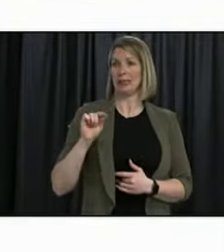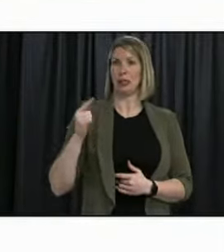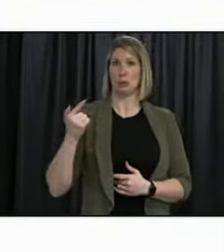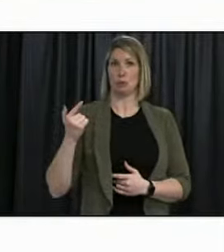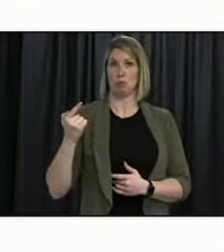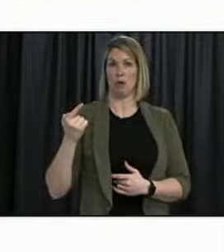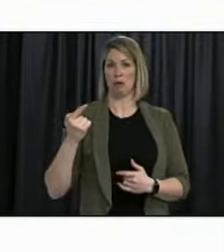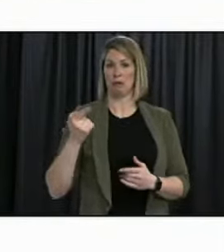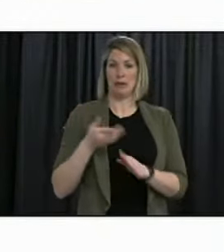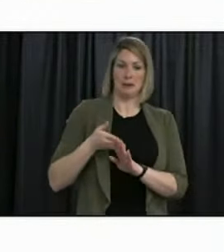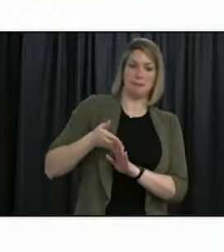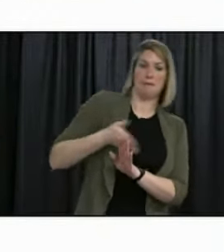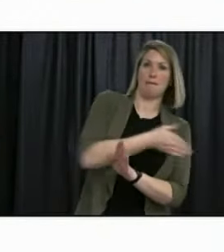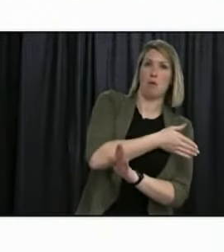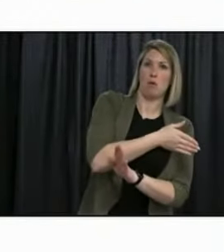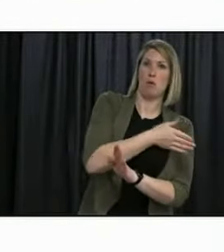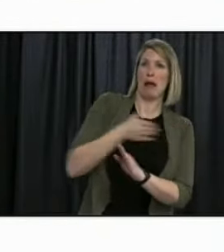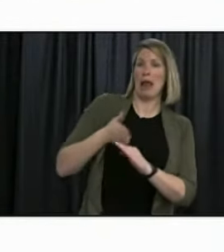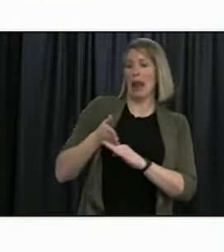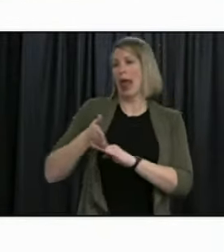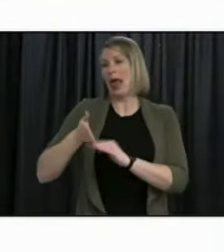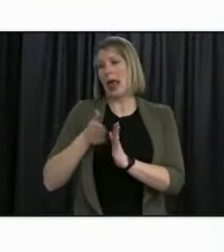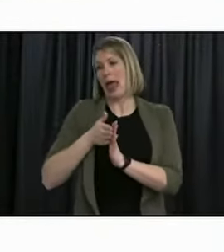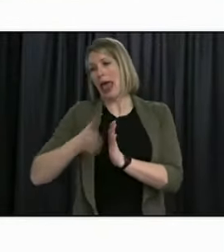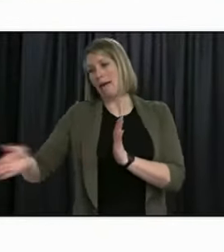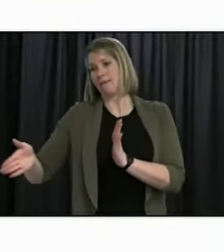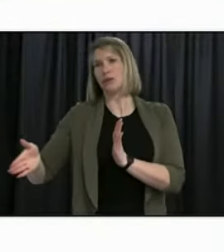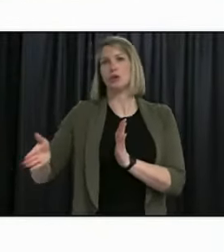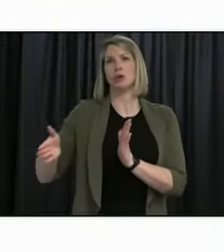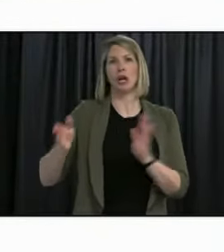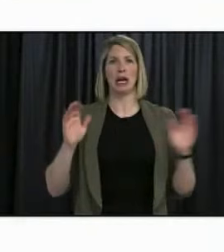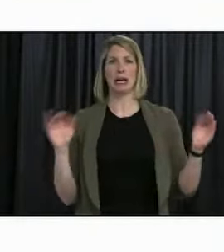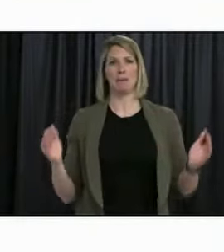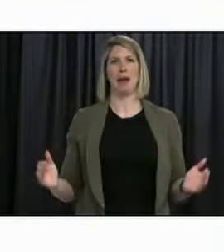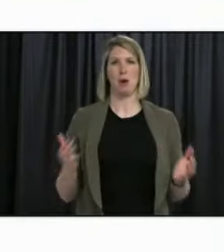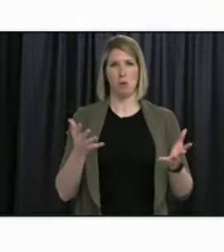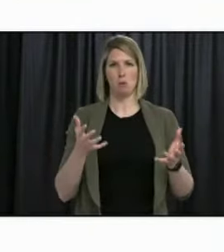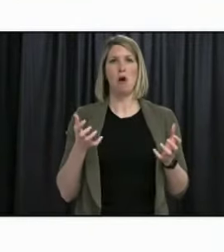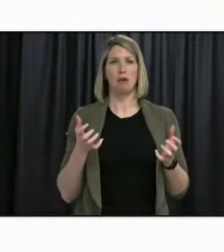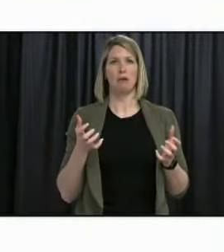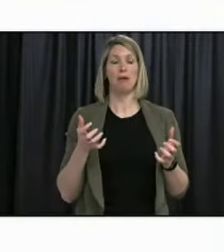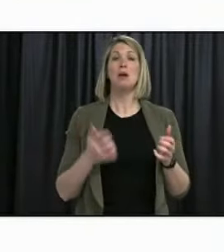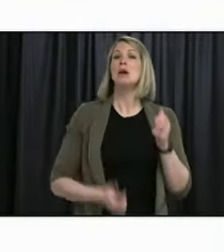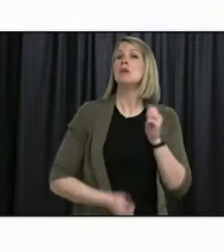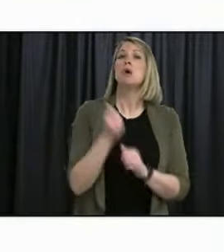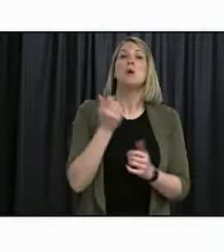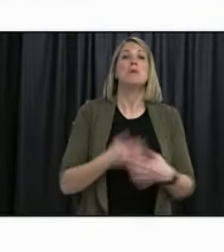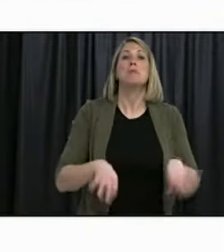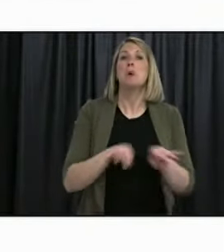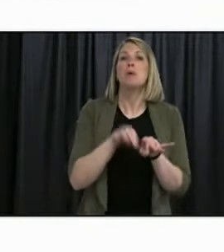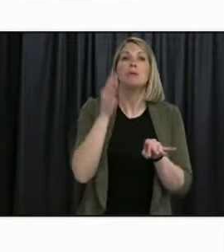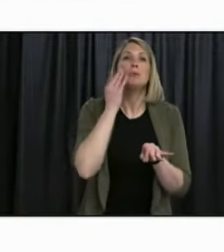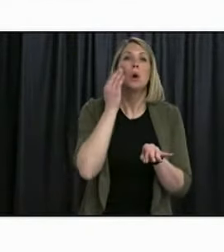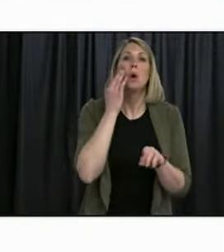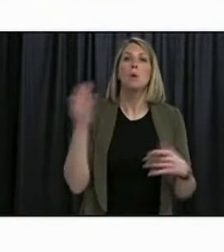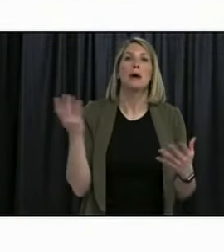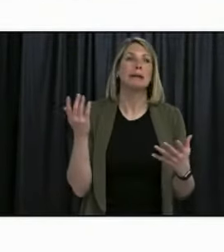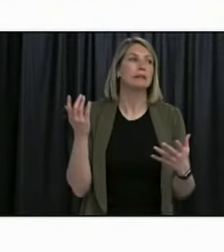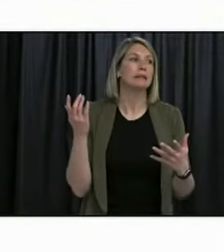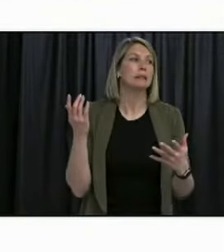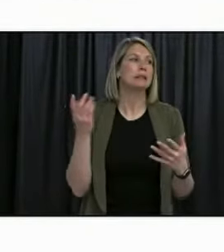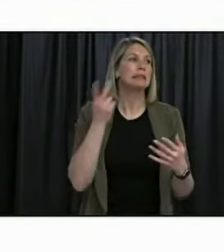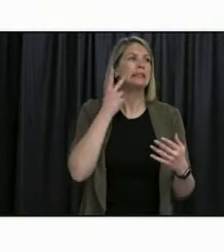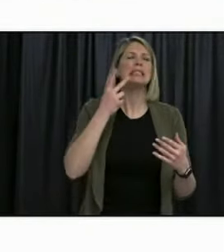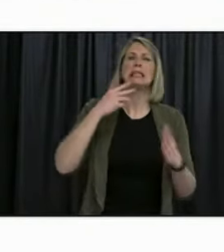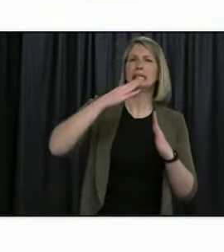terms of the variants that were noted the most important thing on the top part of the slide